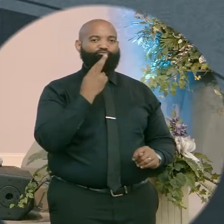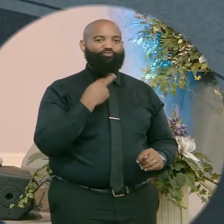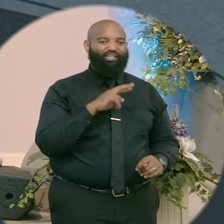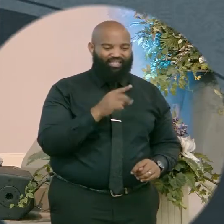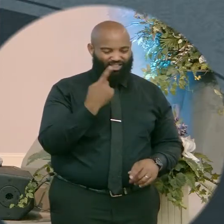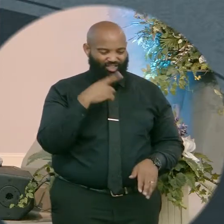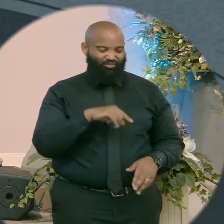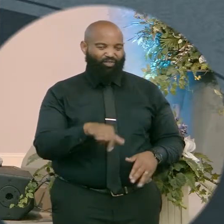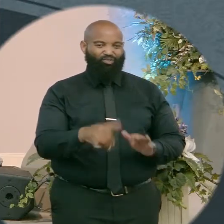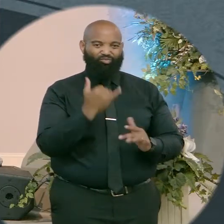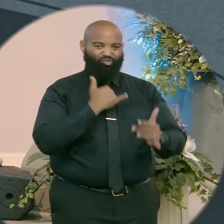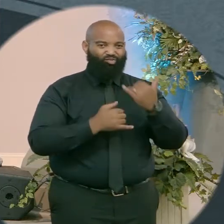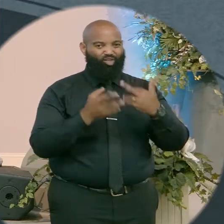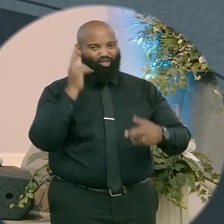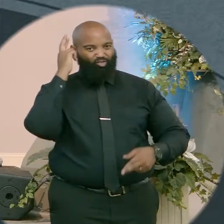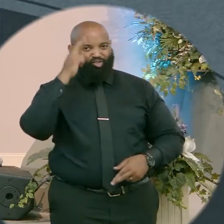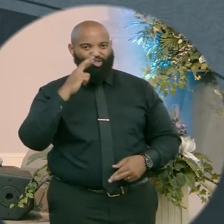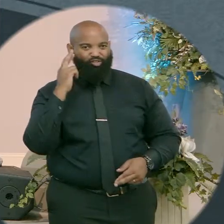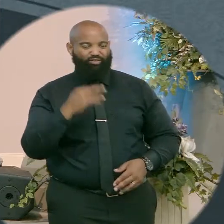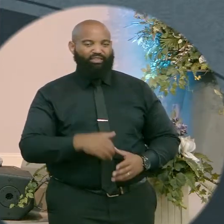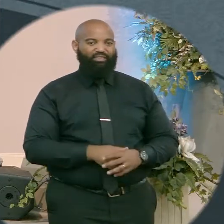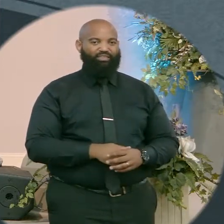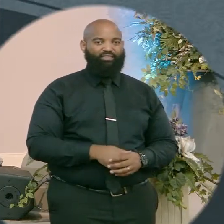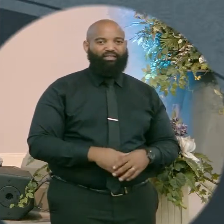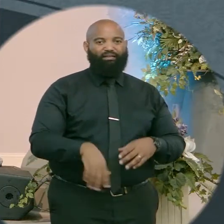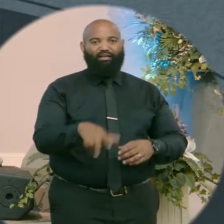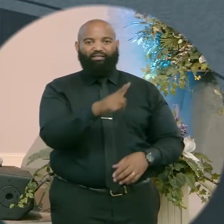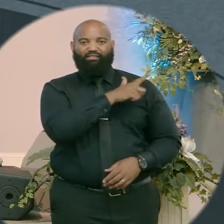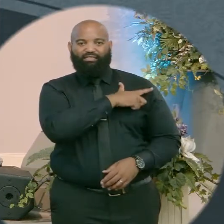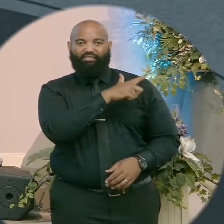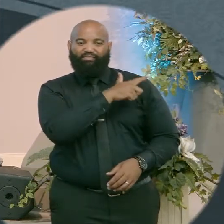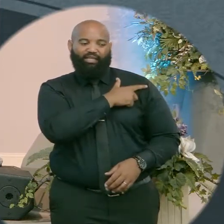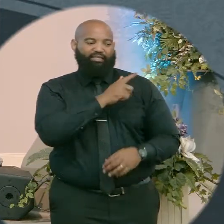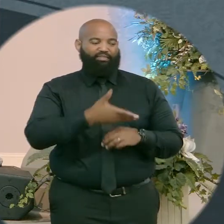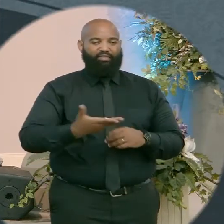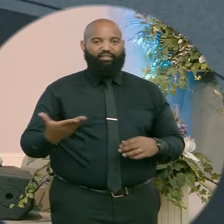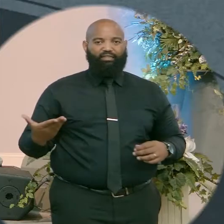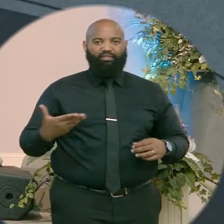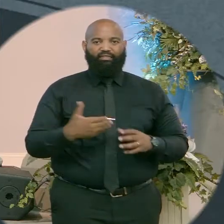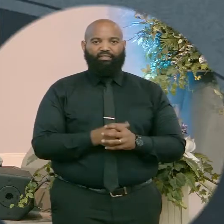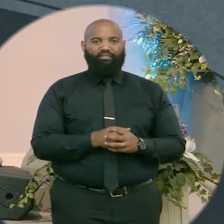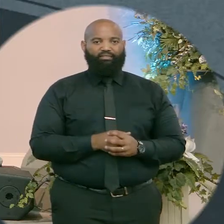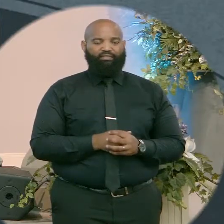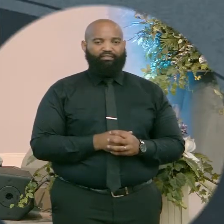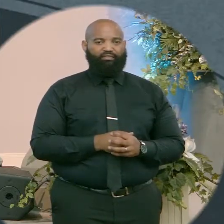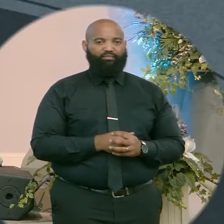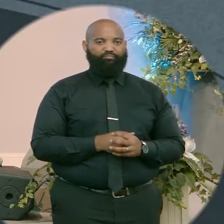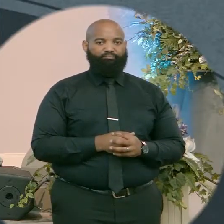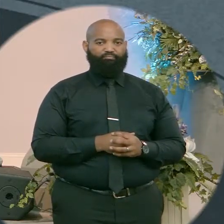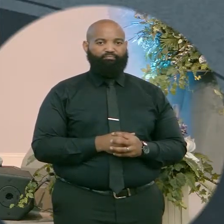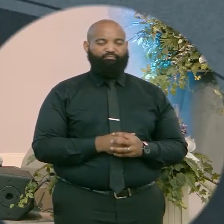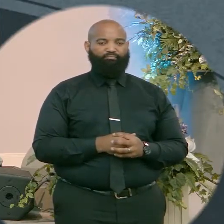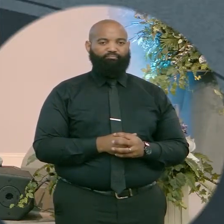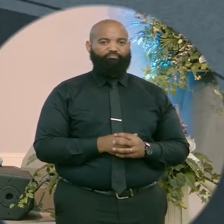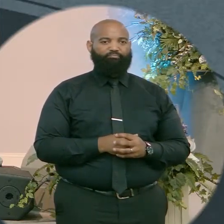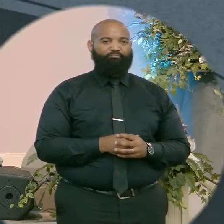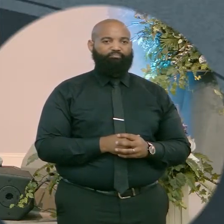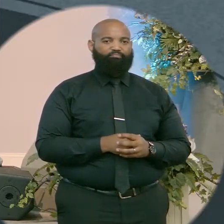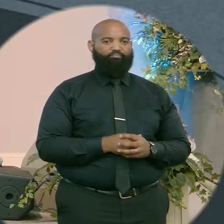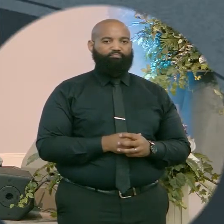and complacency, lack and laziness. And this is one, just keep looking forward and won't nobody know I'm talking about you.